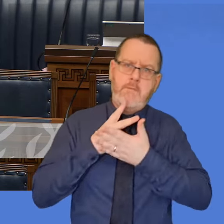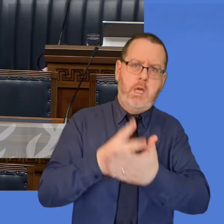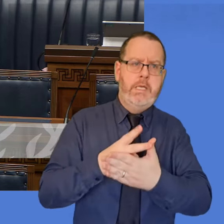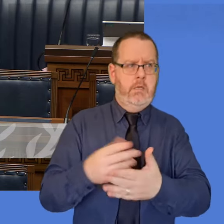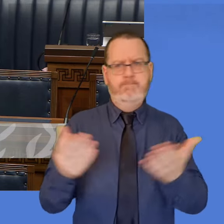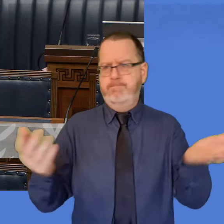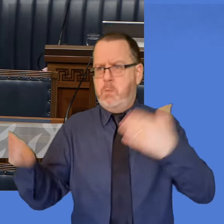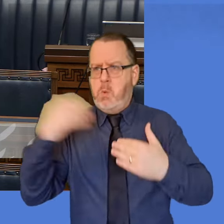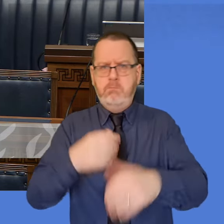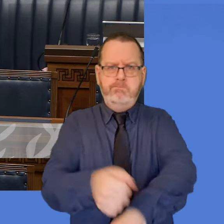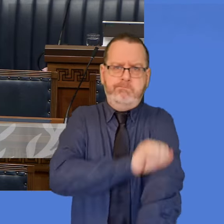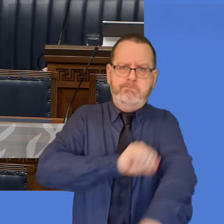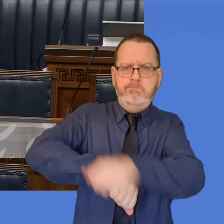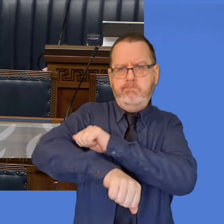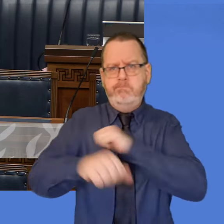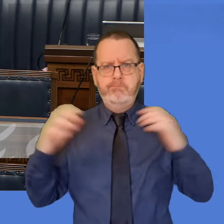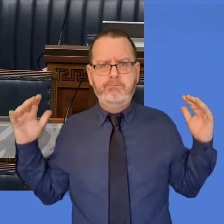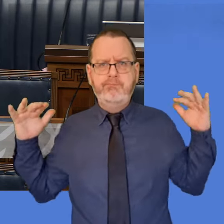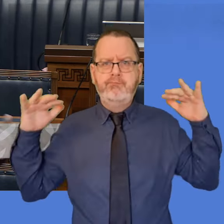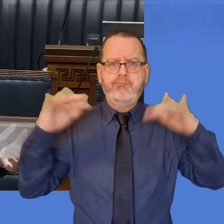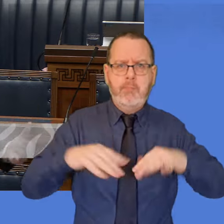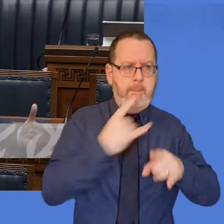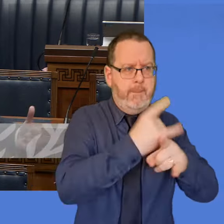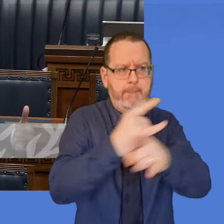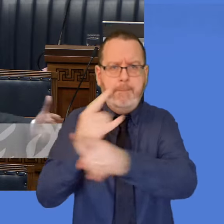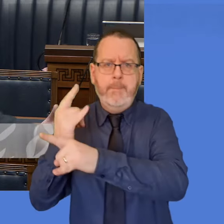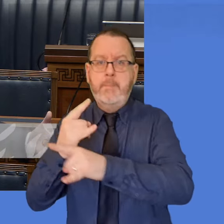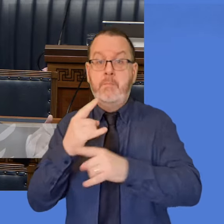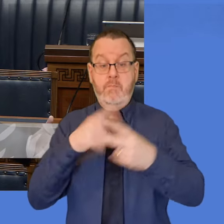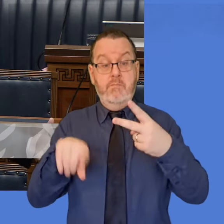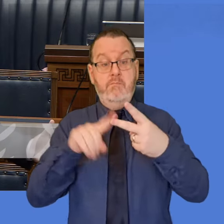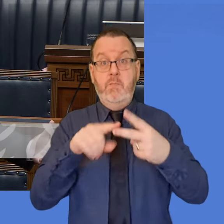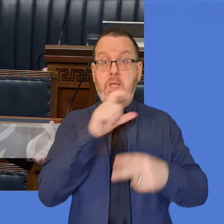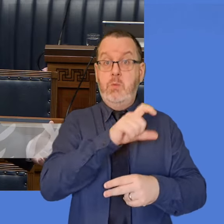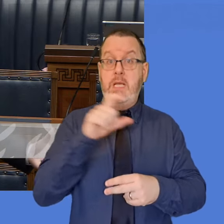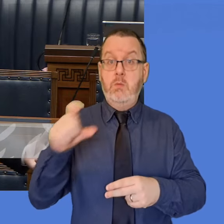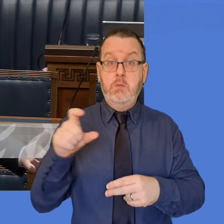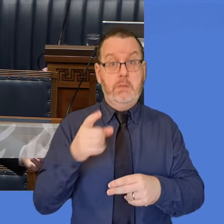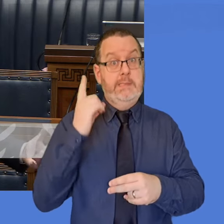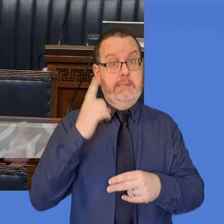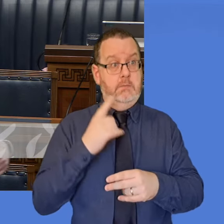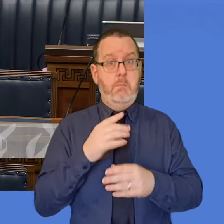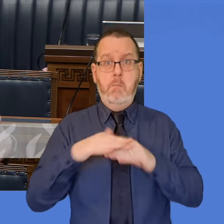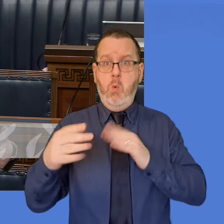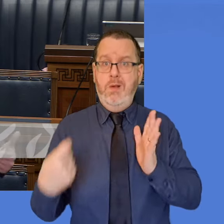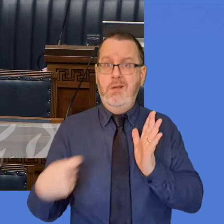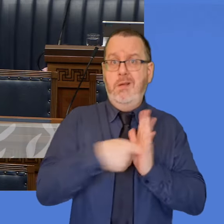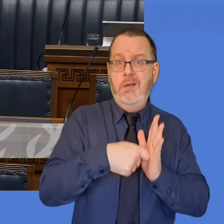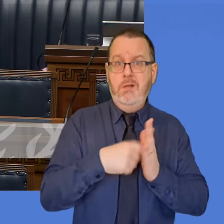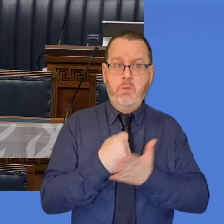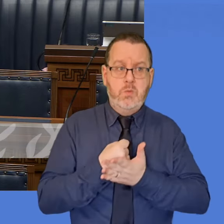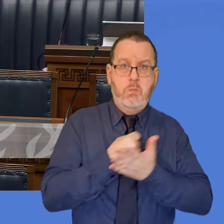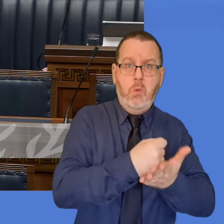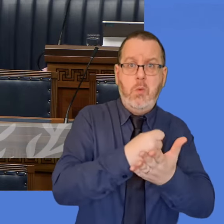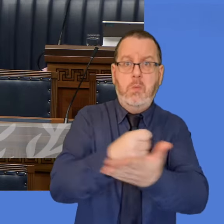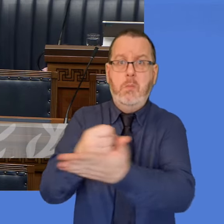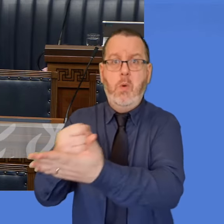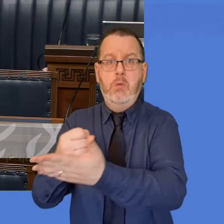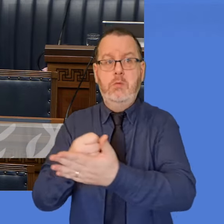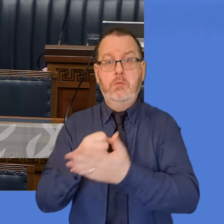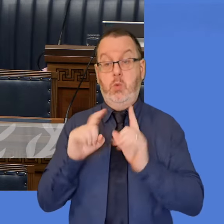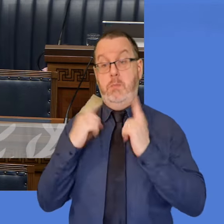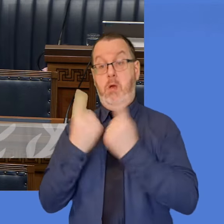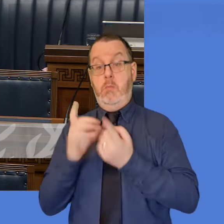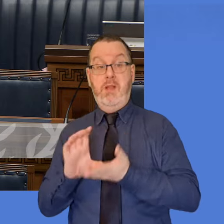community came together, how the council provided additional support on top of the support that was provided through the Department.